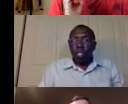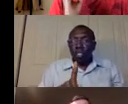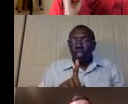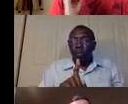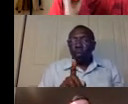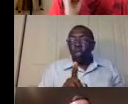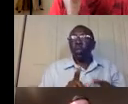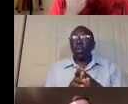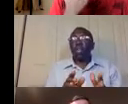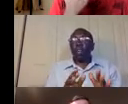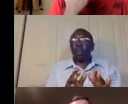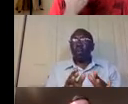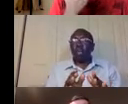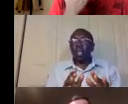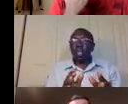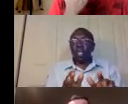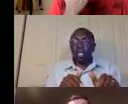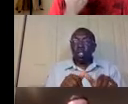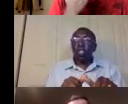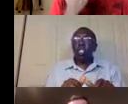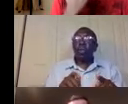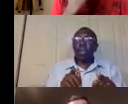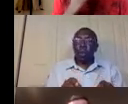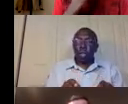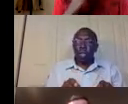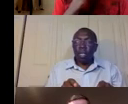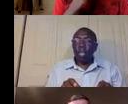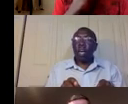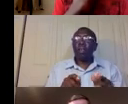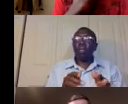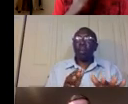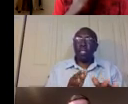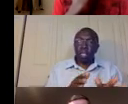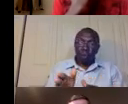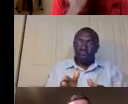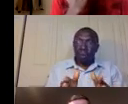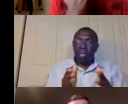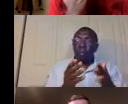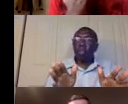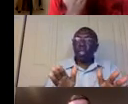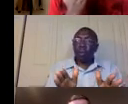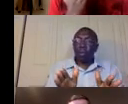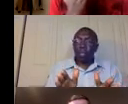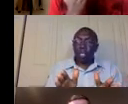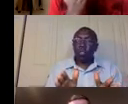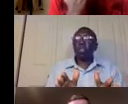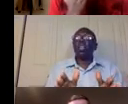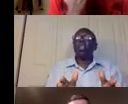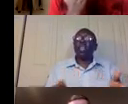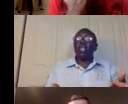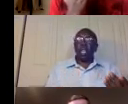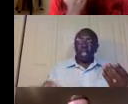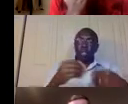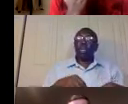just for a short one let's just continue with recording then after the first 10 or 15 minutes after you're done with the presentation